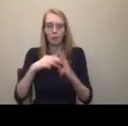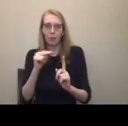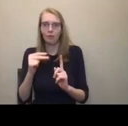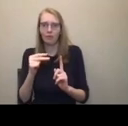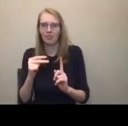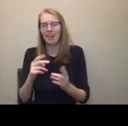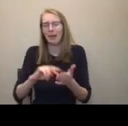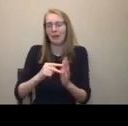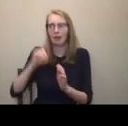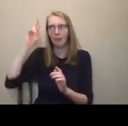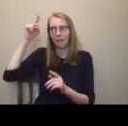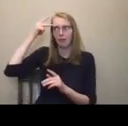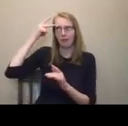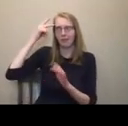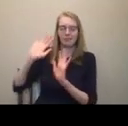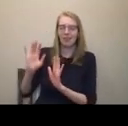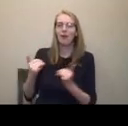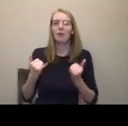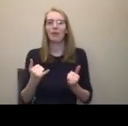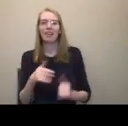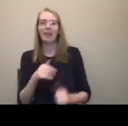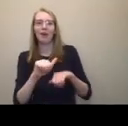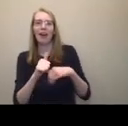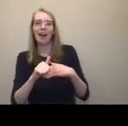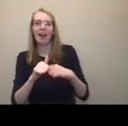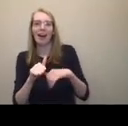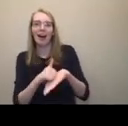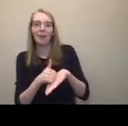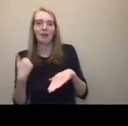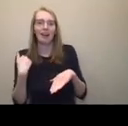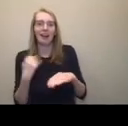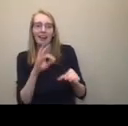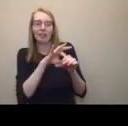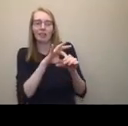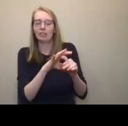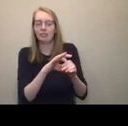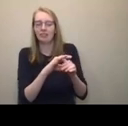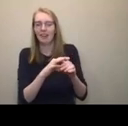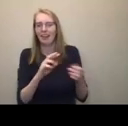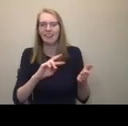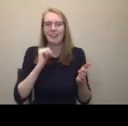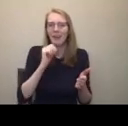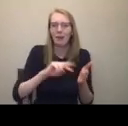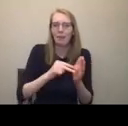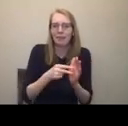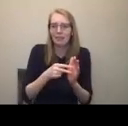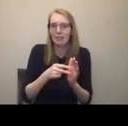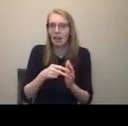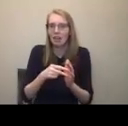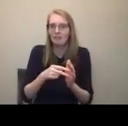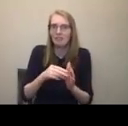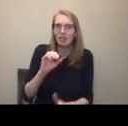we're in an election here in Alberta right now, so I'm going to be specific. I'm, it's not, I don't, I'm not talking about I'm voting conservative, or I'm voting liberal, or NDP.